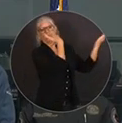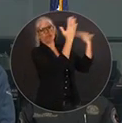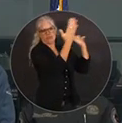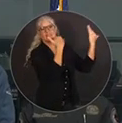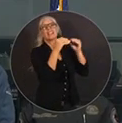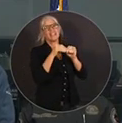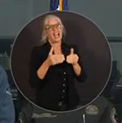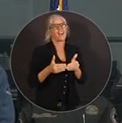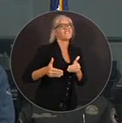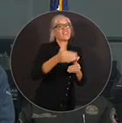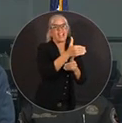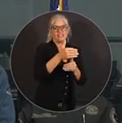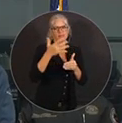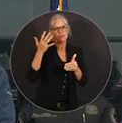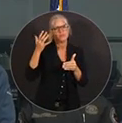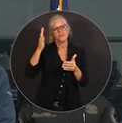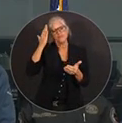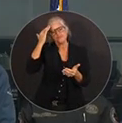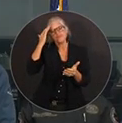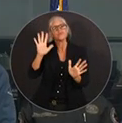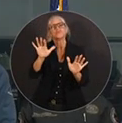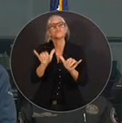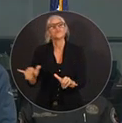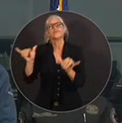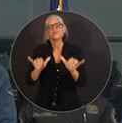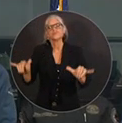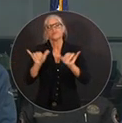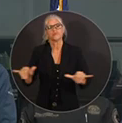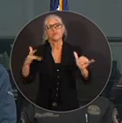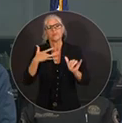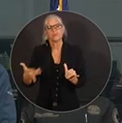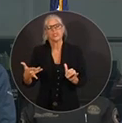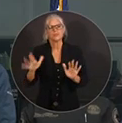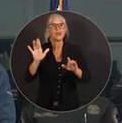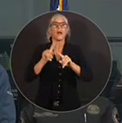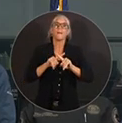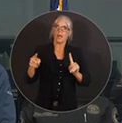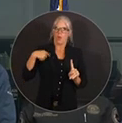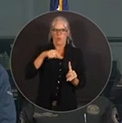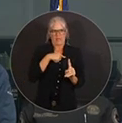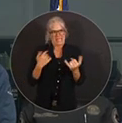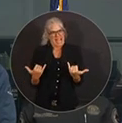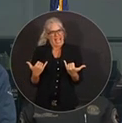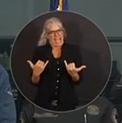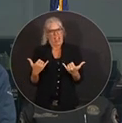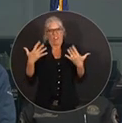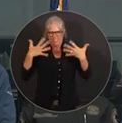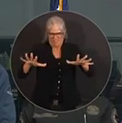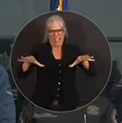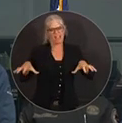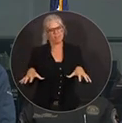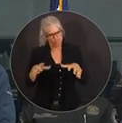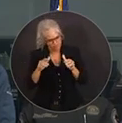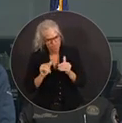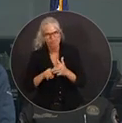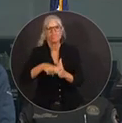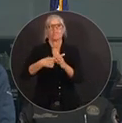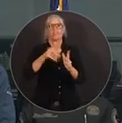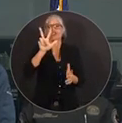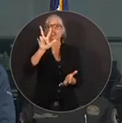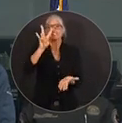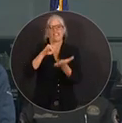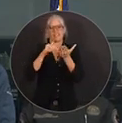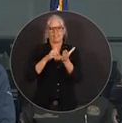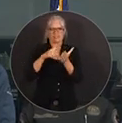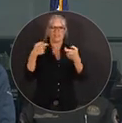storm, as is our standard practice. We now have in excess of 37,000 linemen that are either in